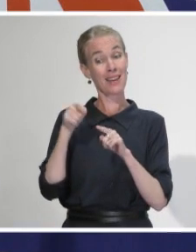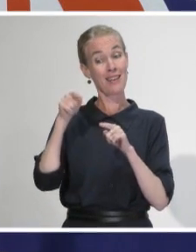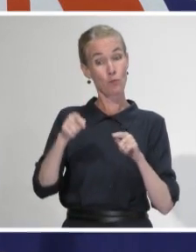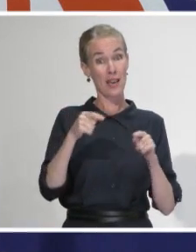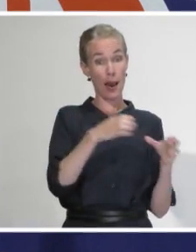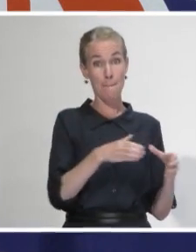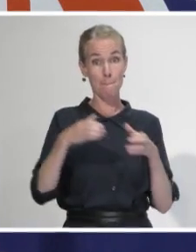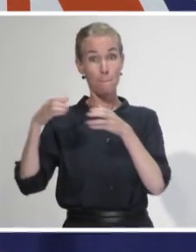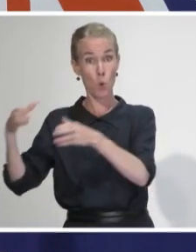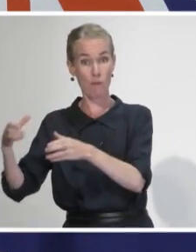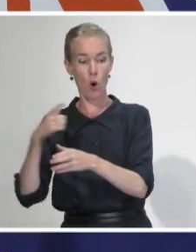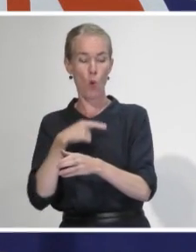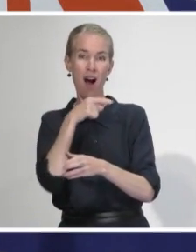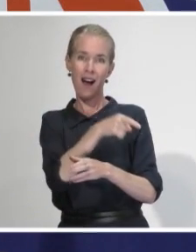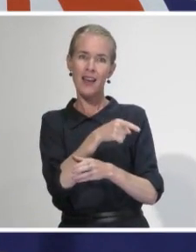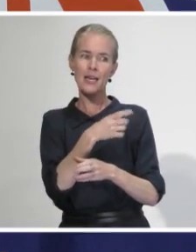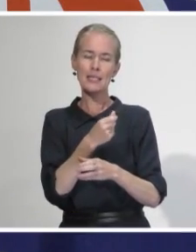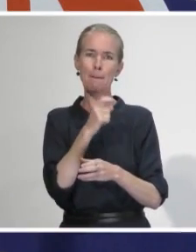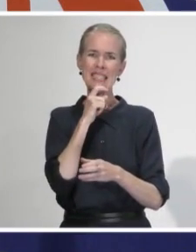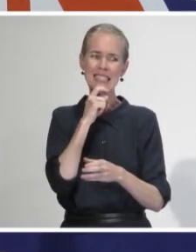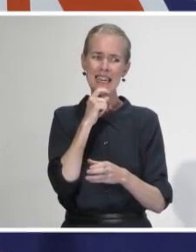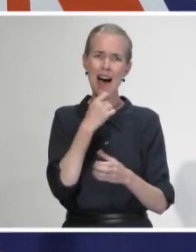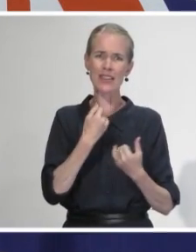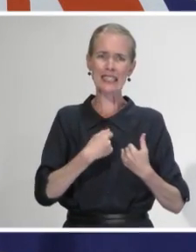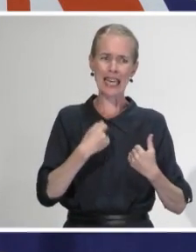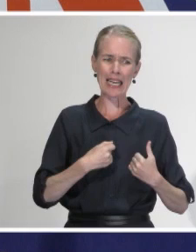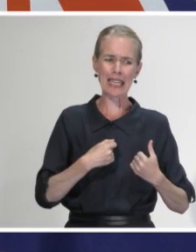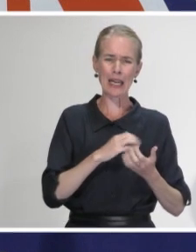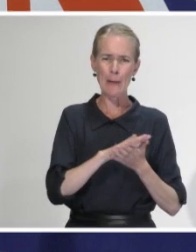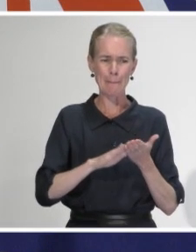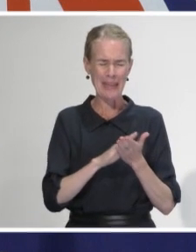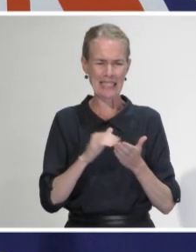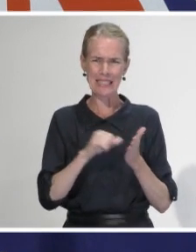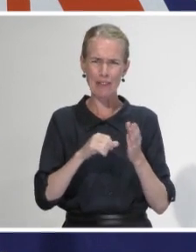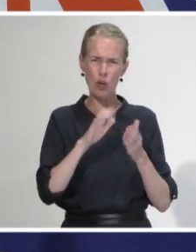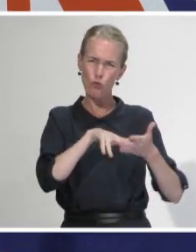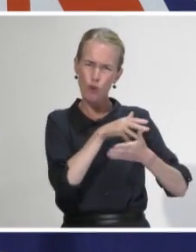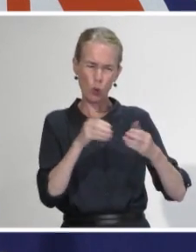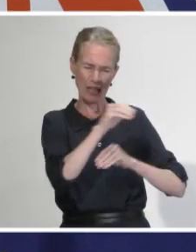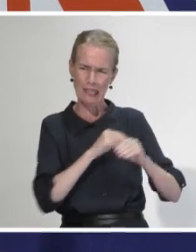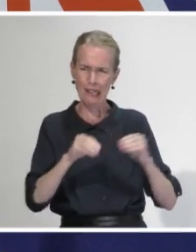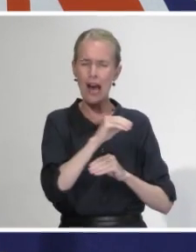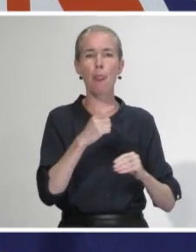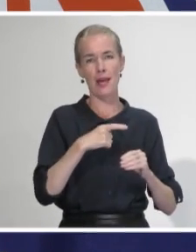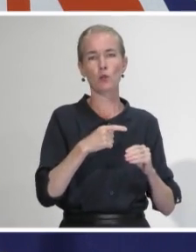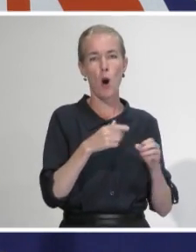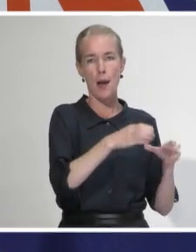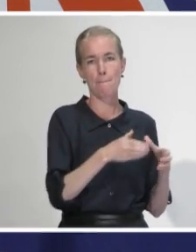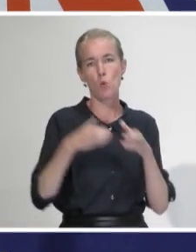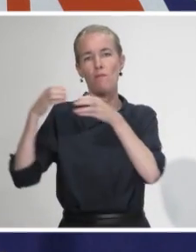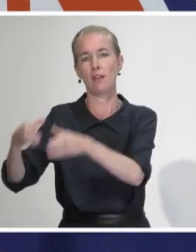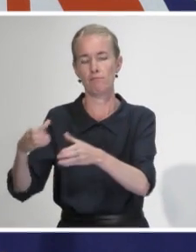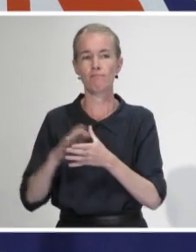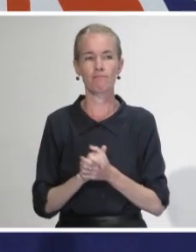members at Rosewood were affected and they were having, they would have had trouble staffing the unit to continue to look after these people. Would you consider something like